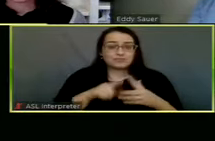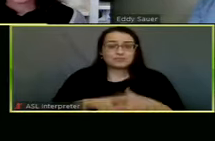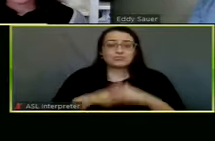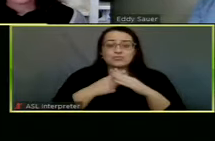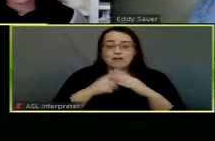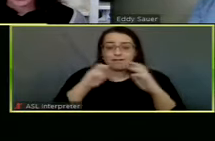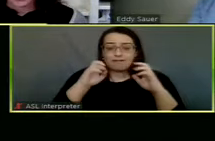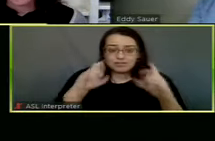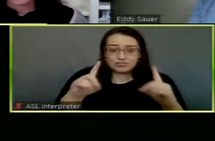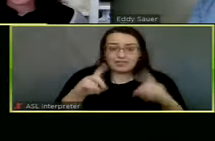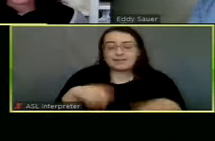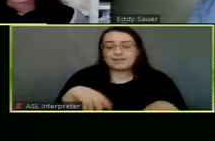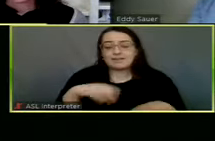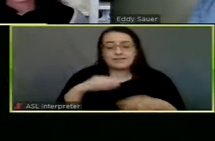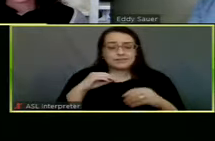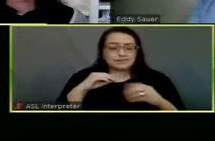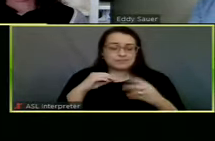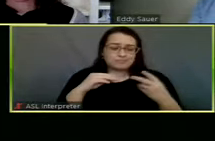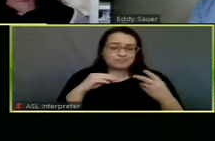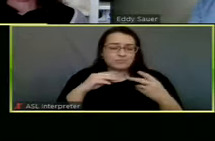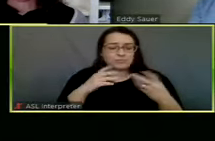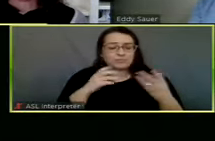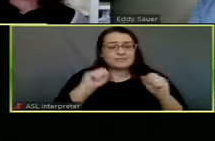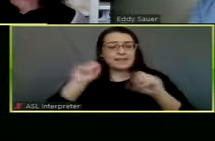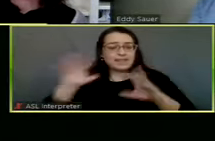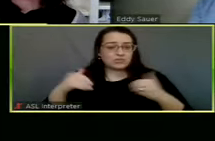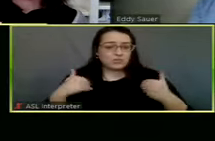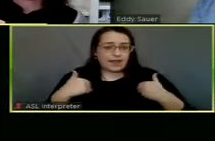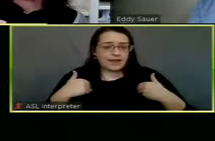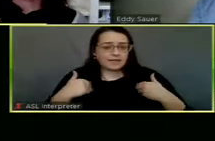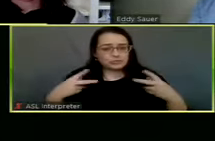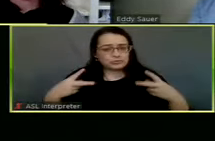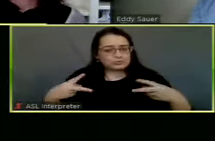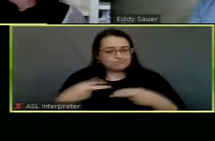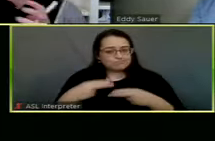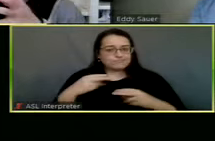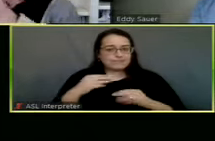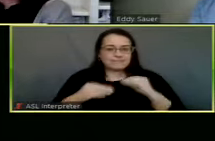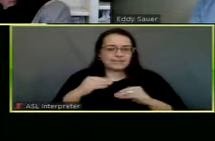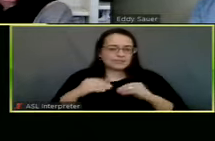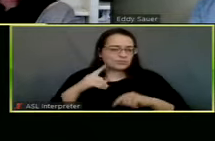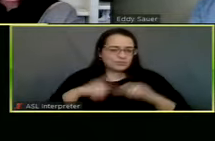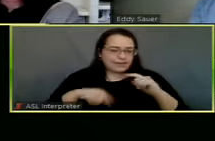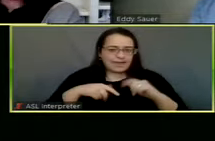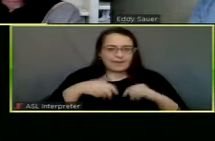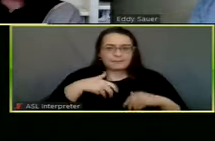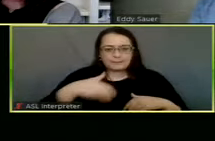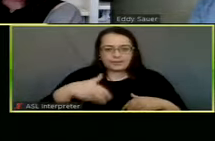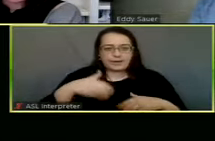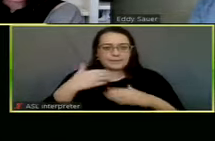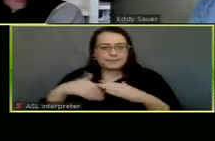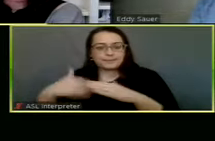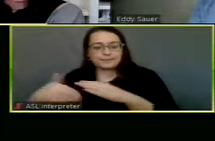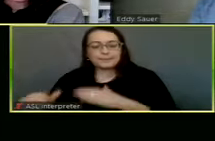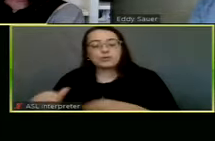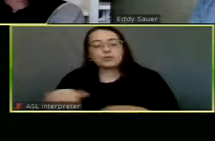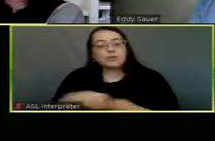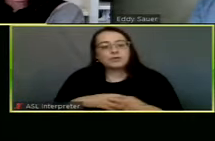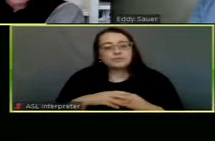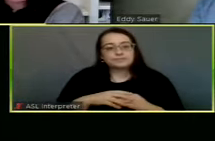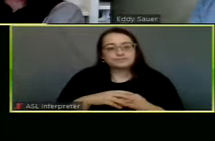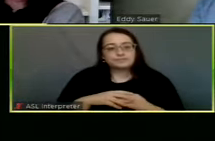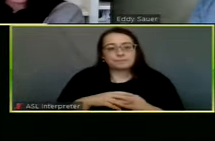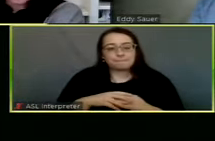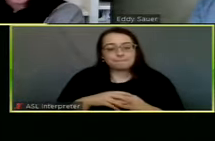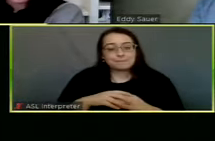spay and neutering their pets. Um, because it, it, even though it's worded toward people who have, um,